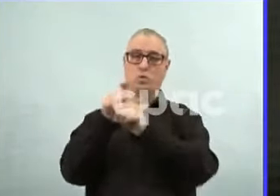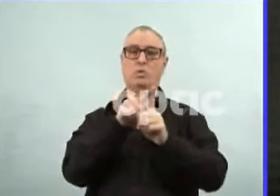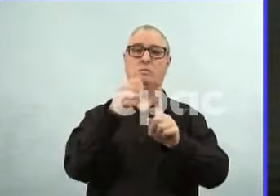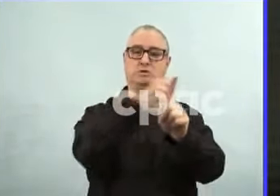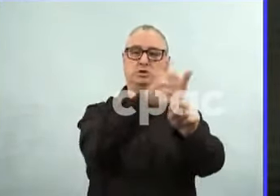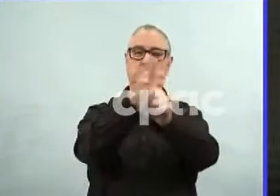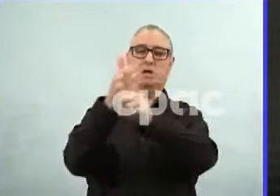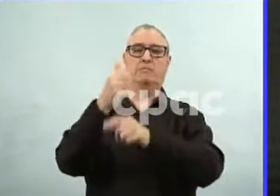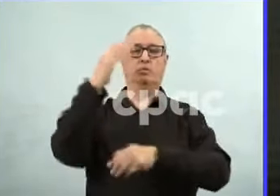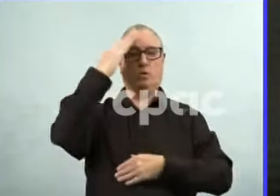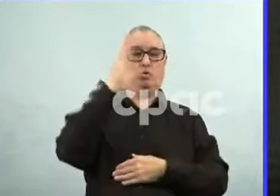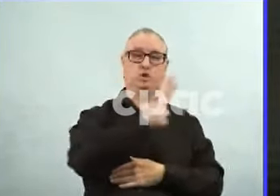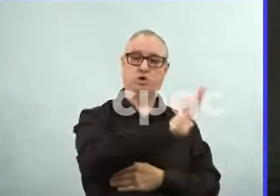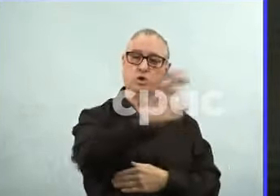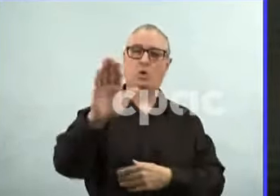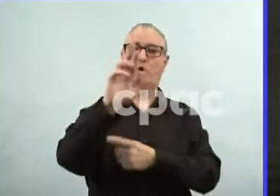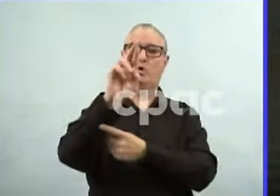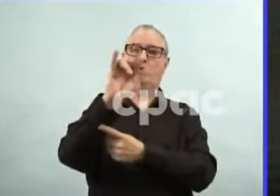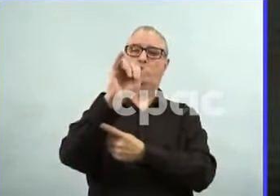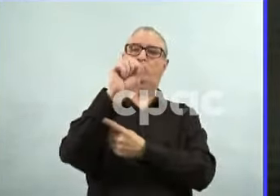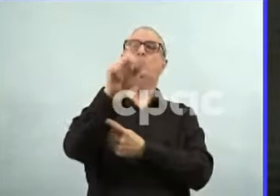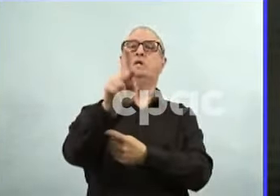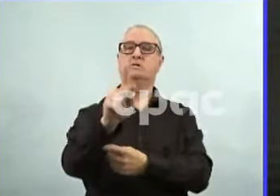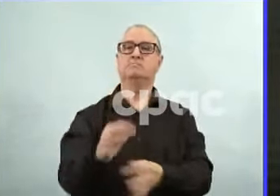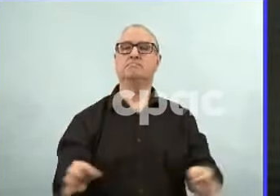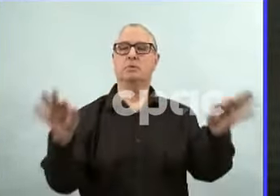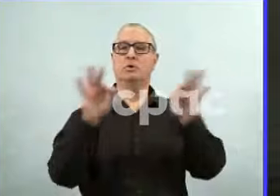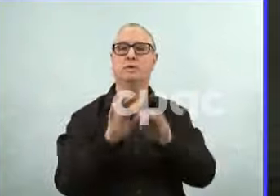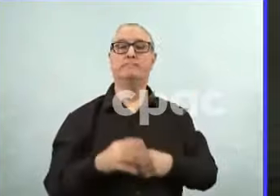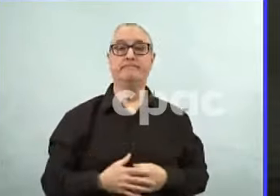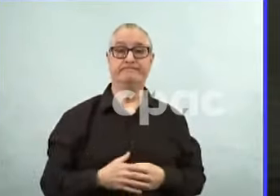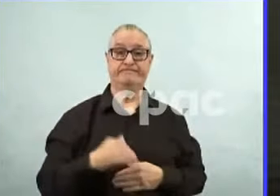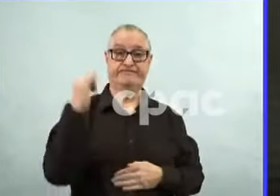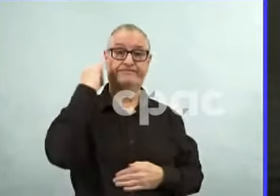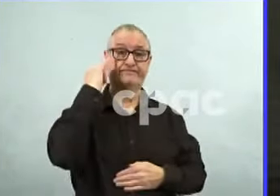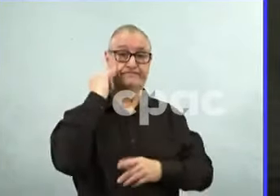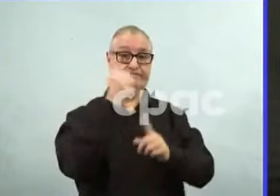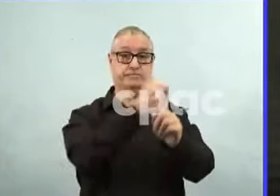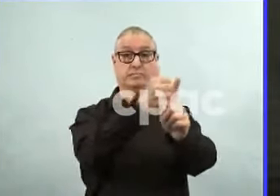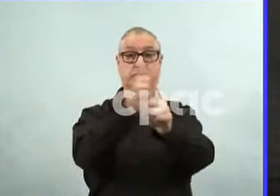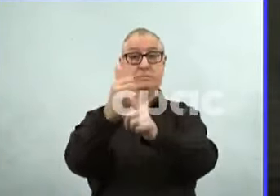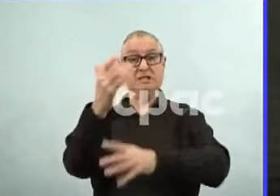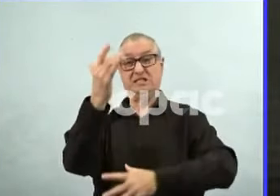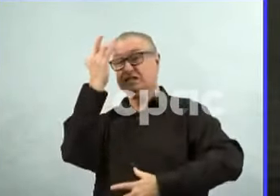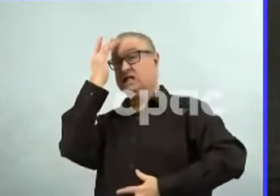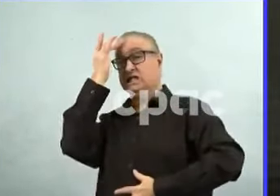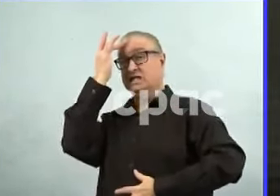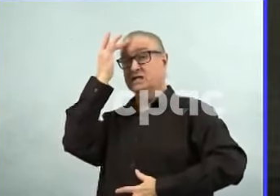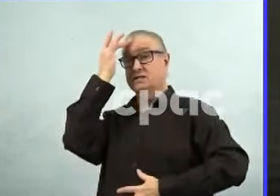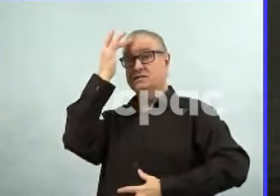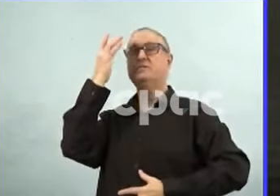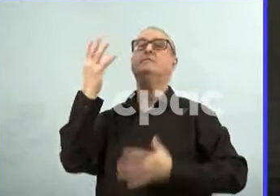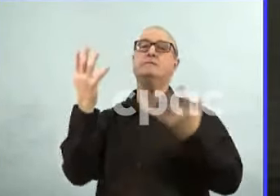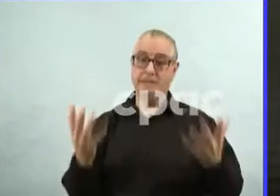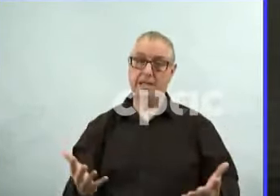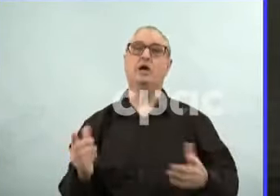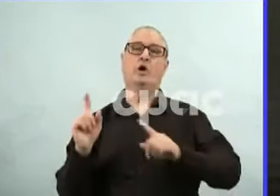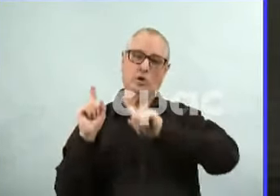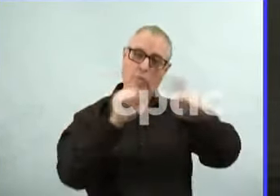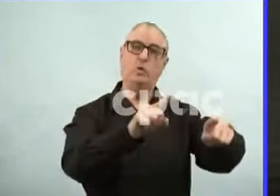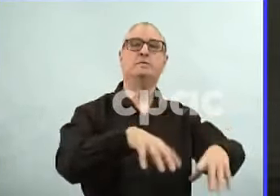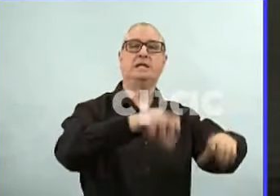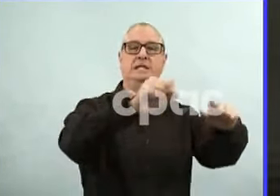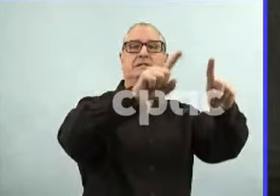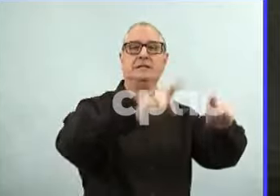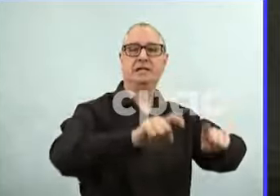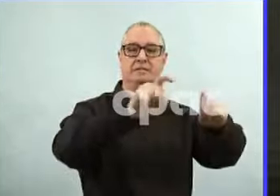risk. And if they do get sick, you know, they should get tested and see if they qualify for treatment as well. I think that's very important